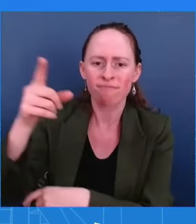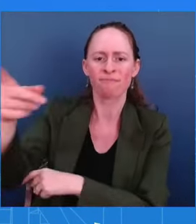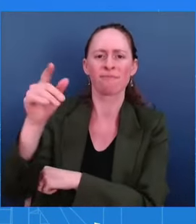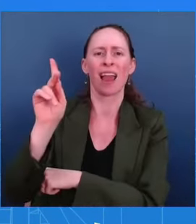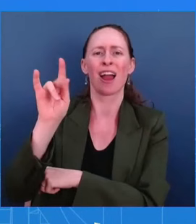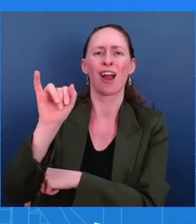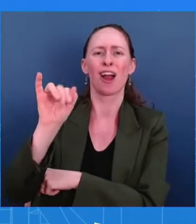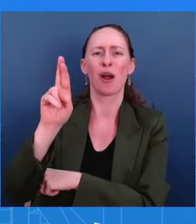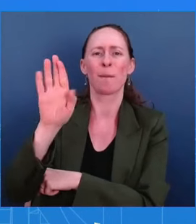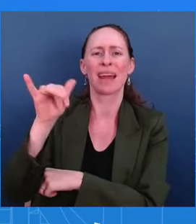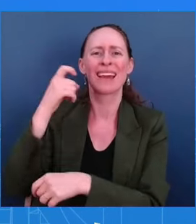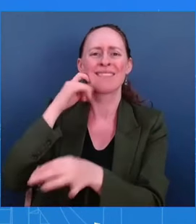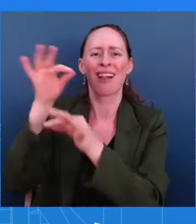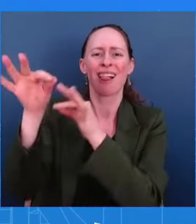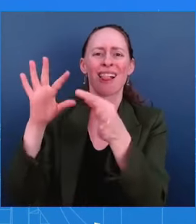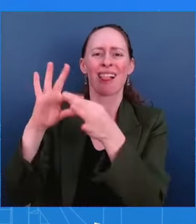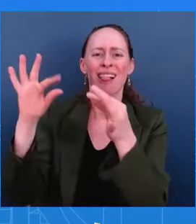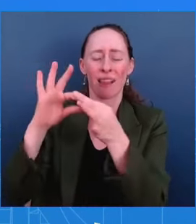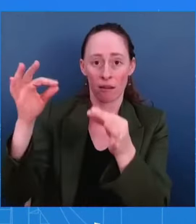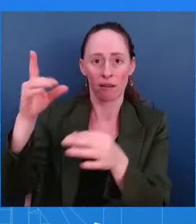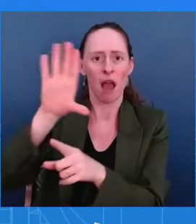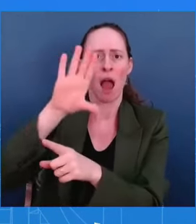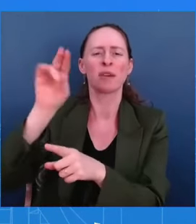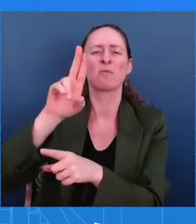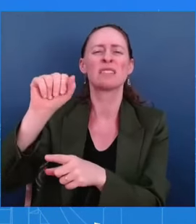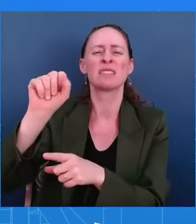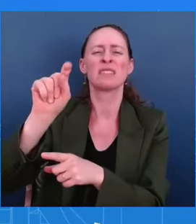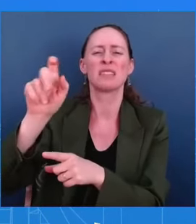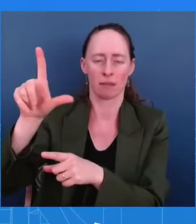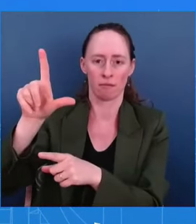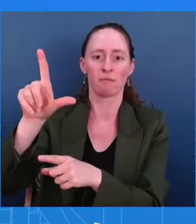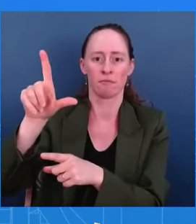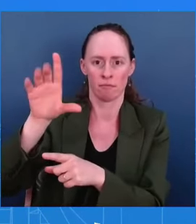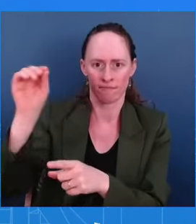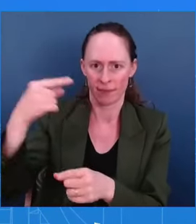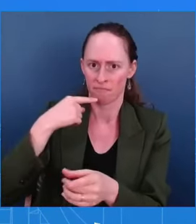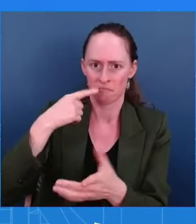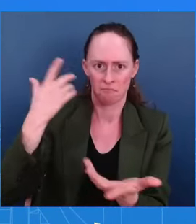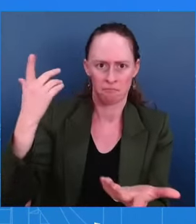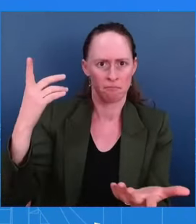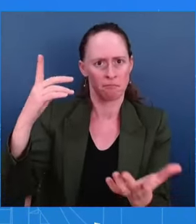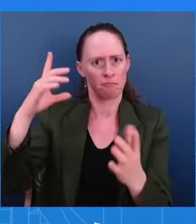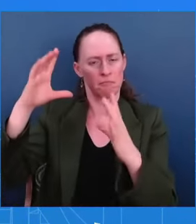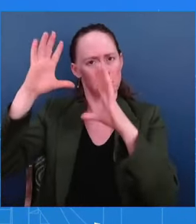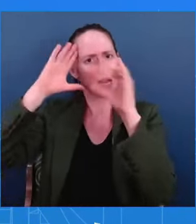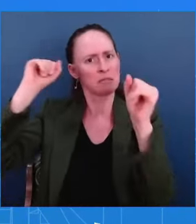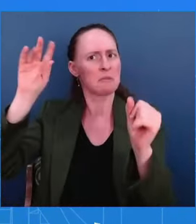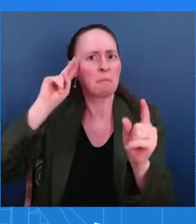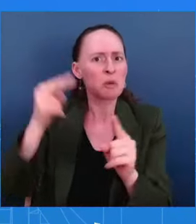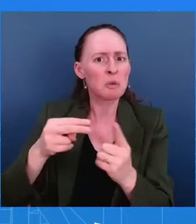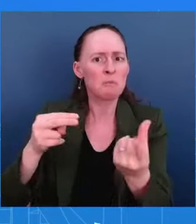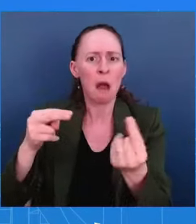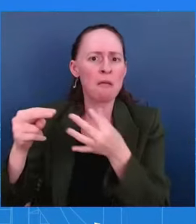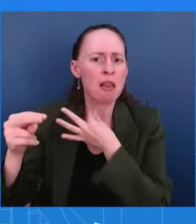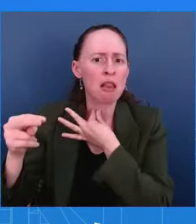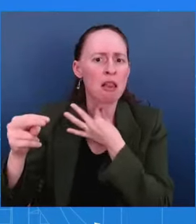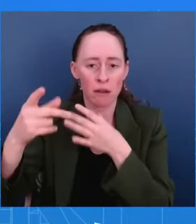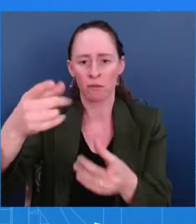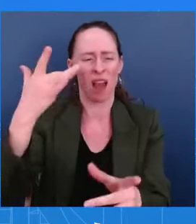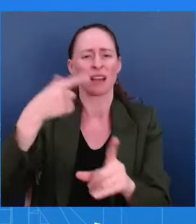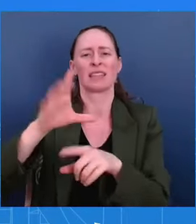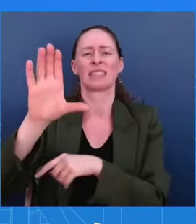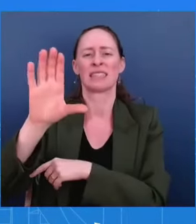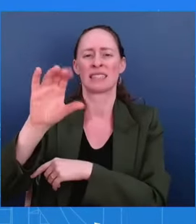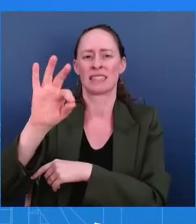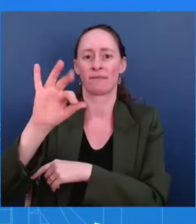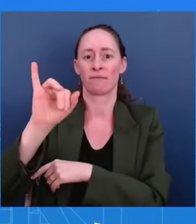that it was appropriate to have a CFIUS review. Can you give us an update on where the CFIUS review stands and when you expect to hear from them? So,